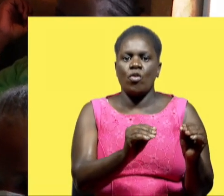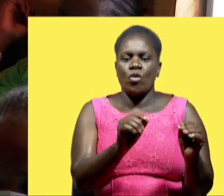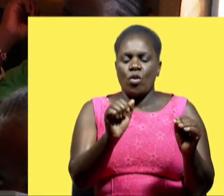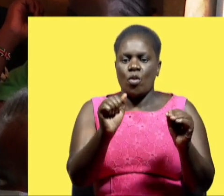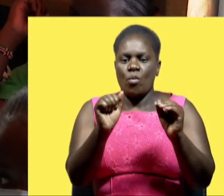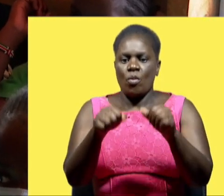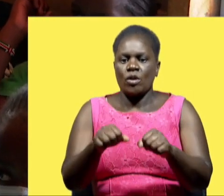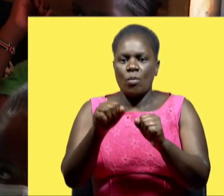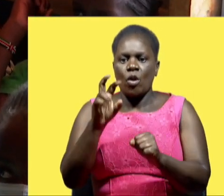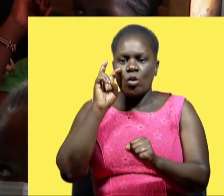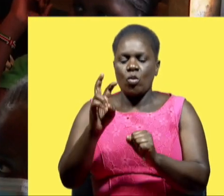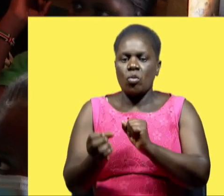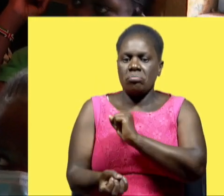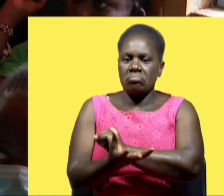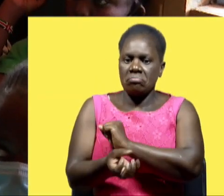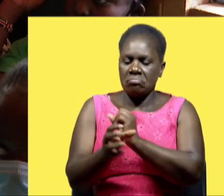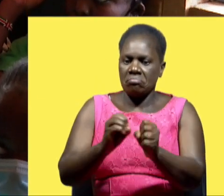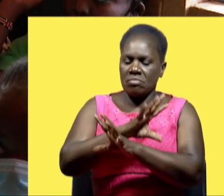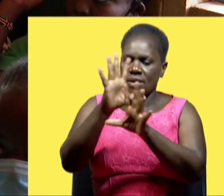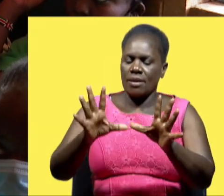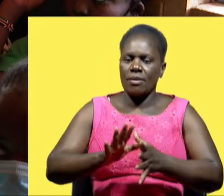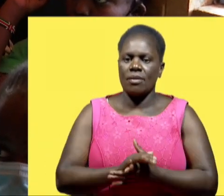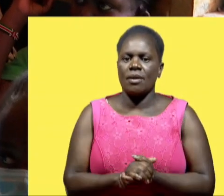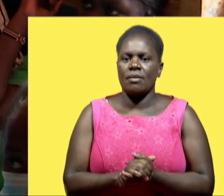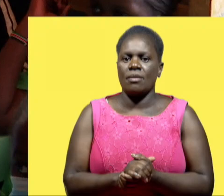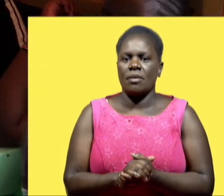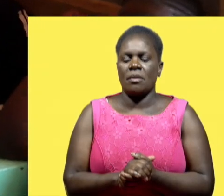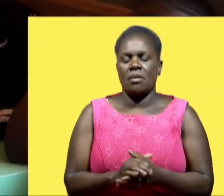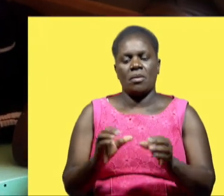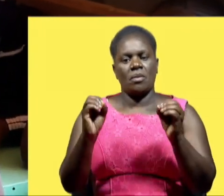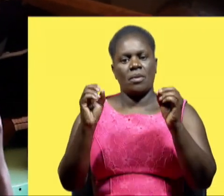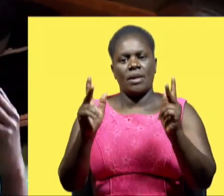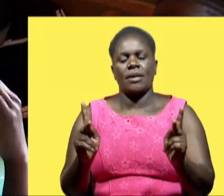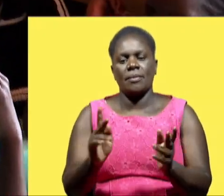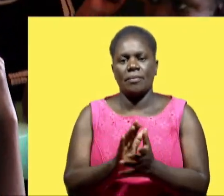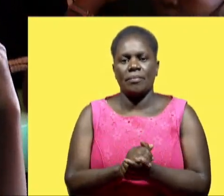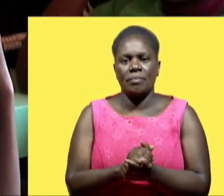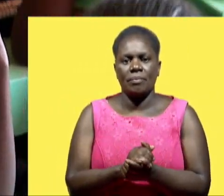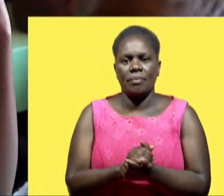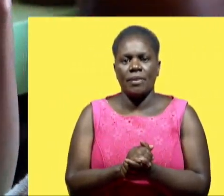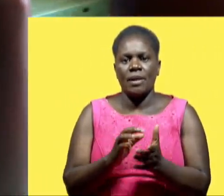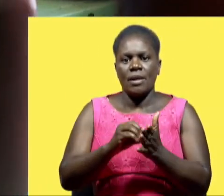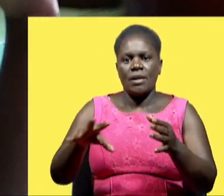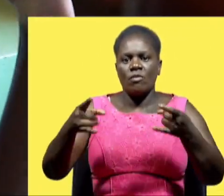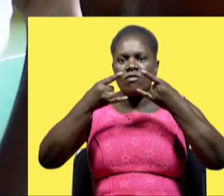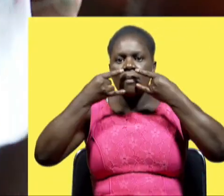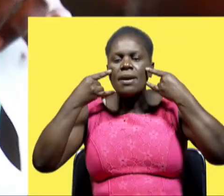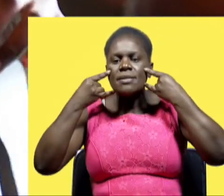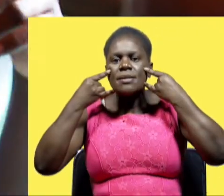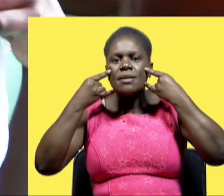able to tell us what is wow remove the mask